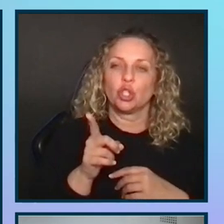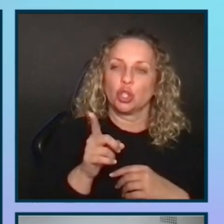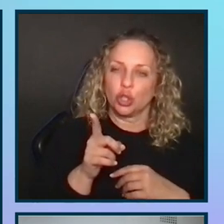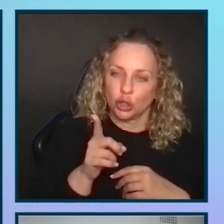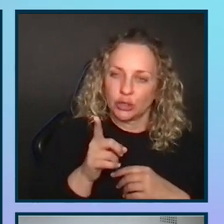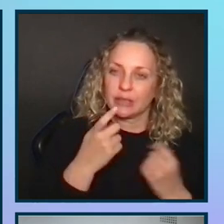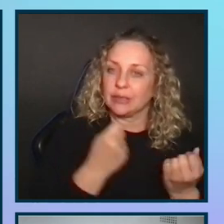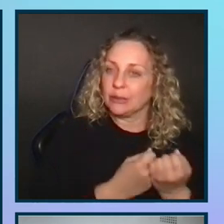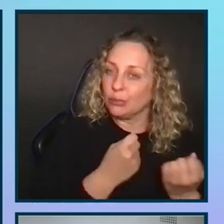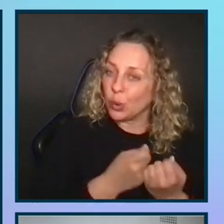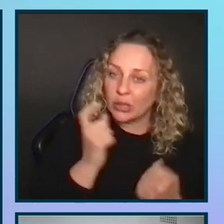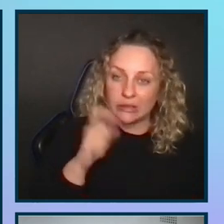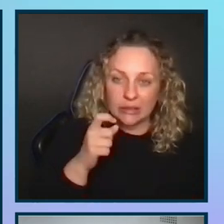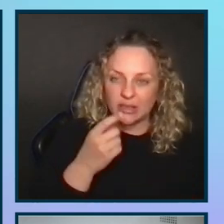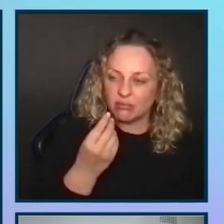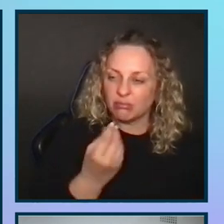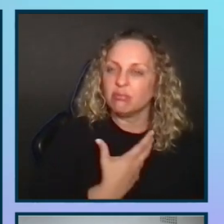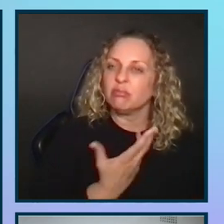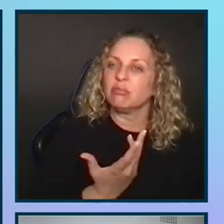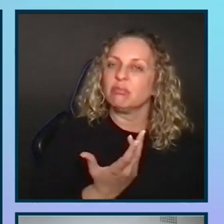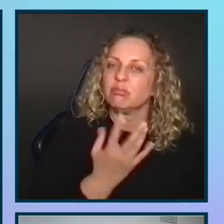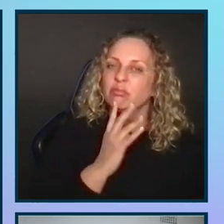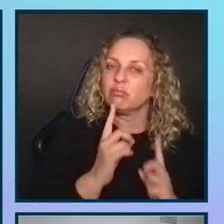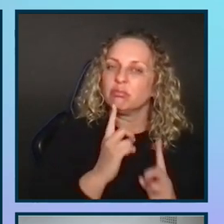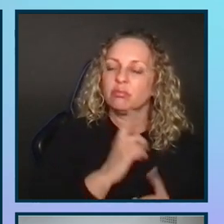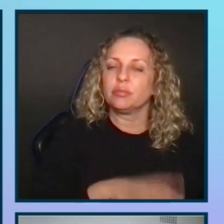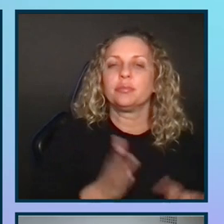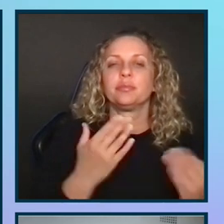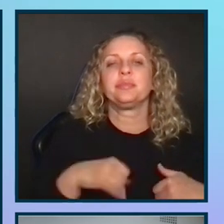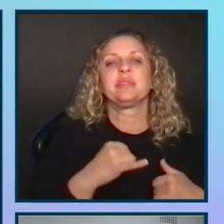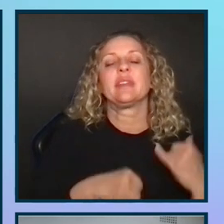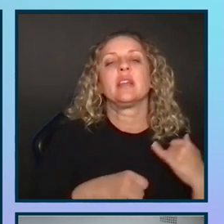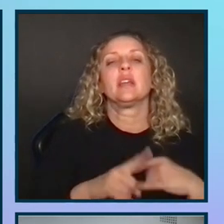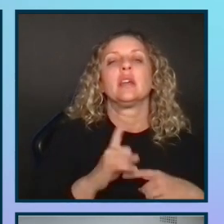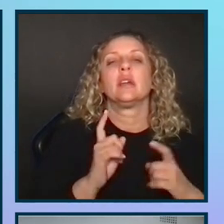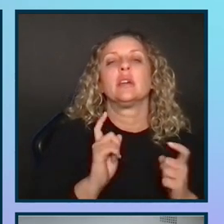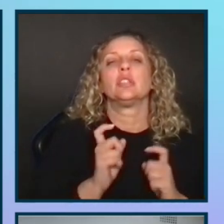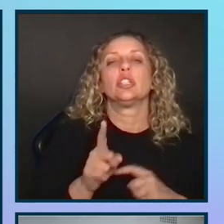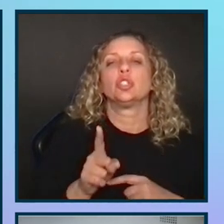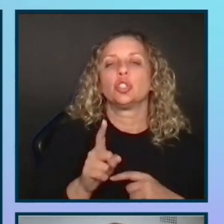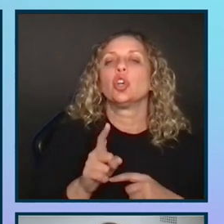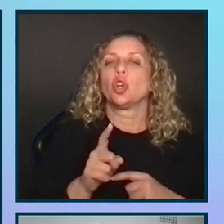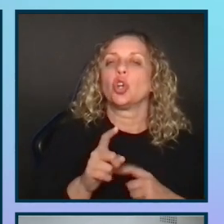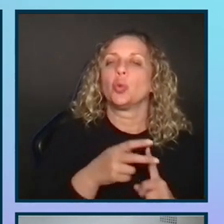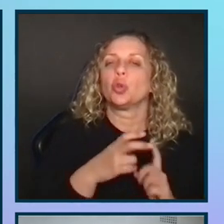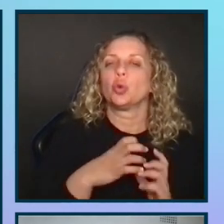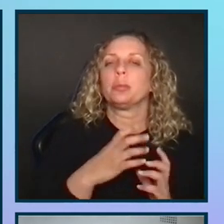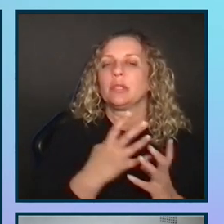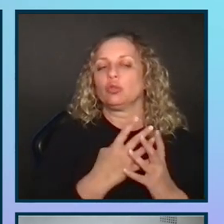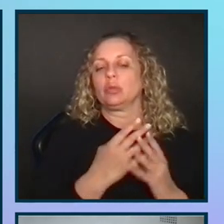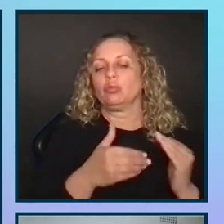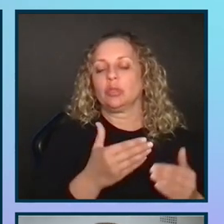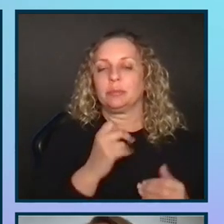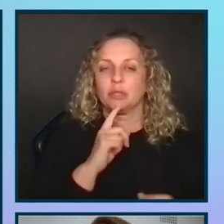support they may need during the study as well. And finally, adjust your recruitment screener. So make sure